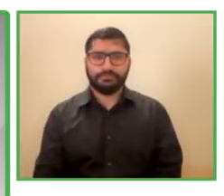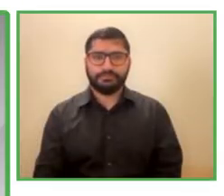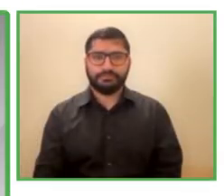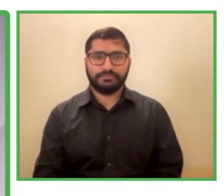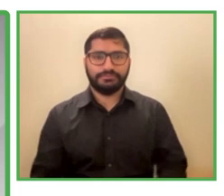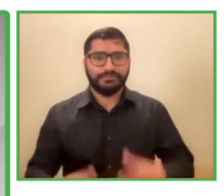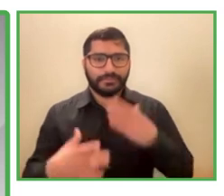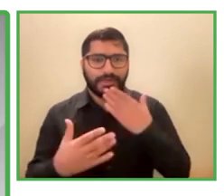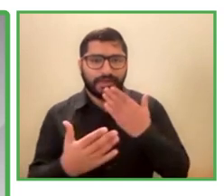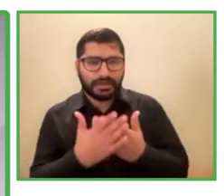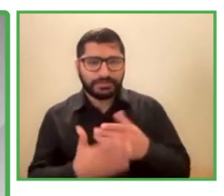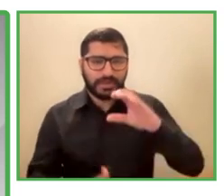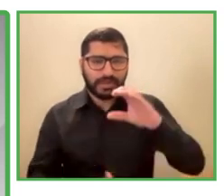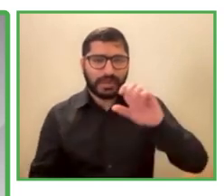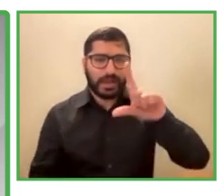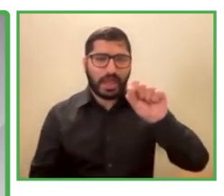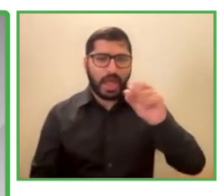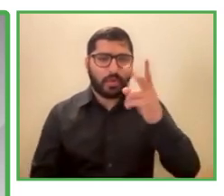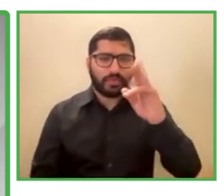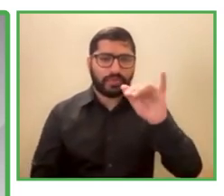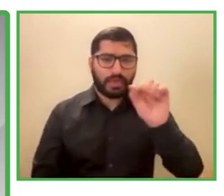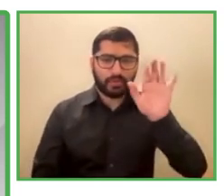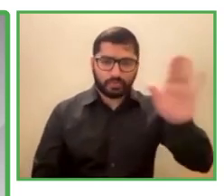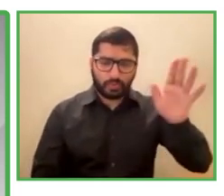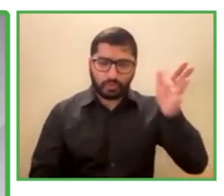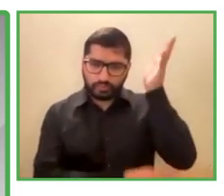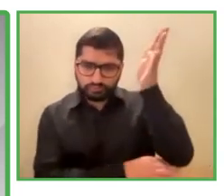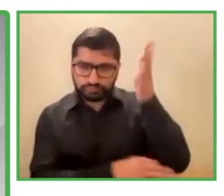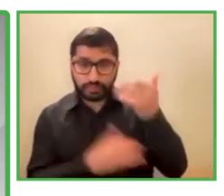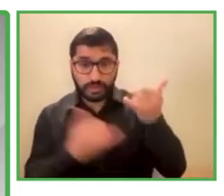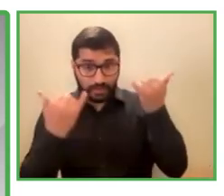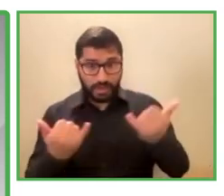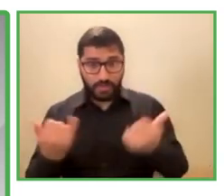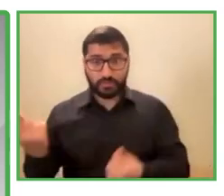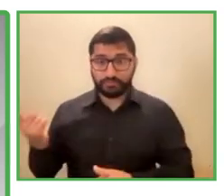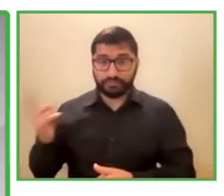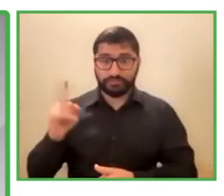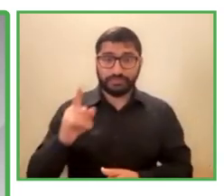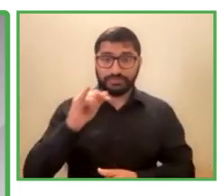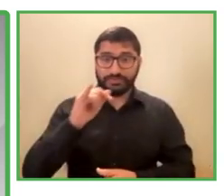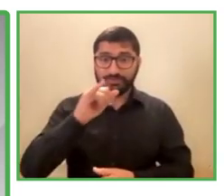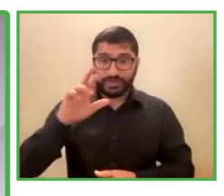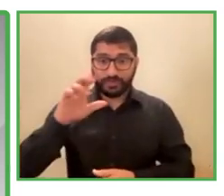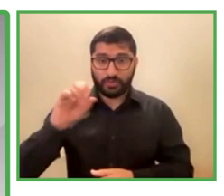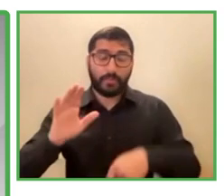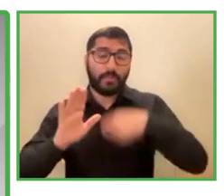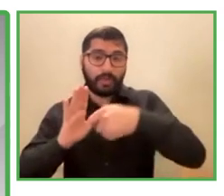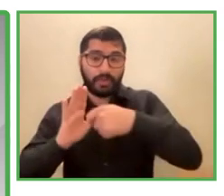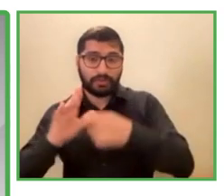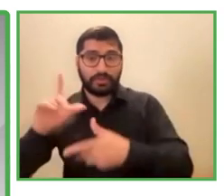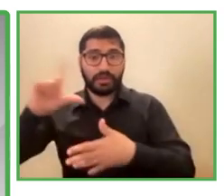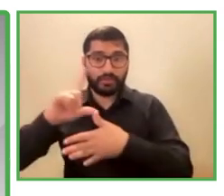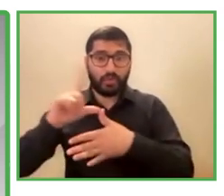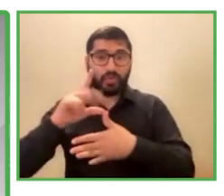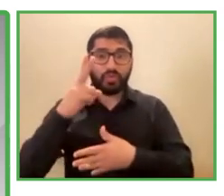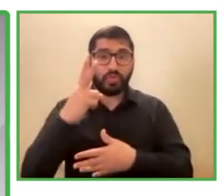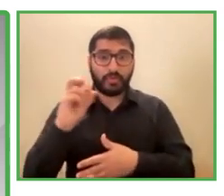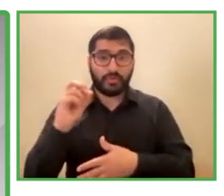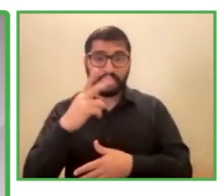Thank you, Claudia, for your presentation. Now, Zero Project Latin America 2021,